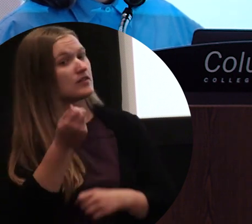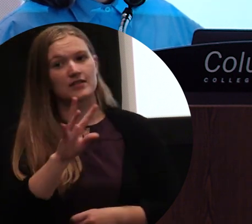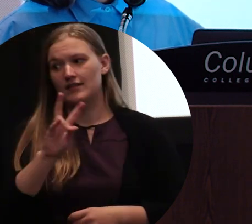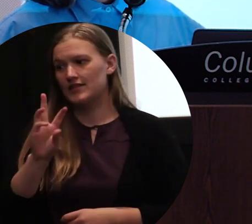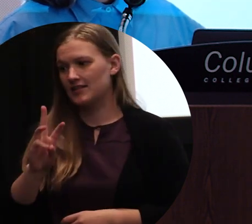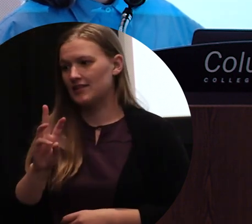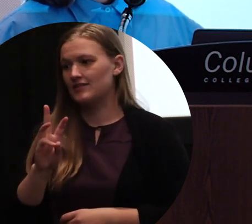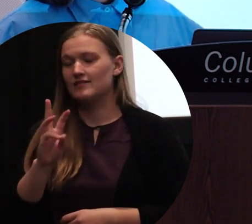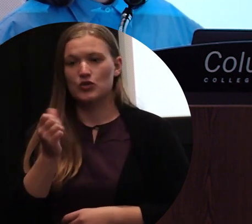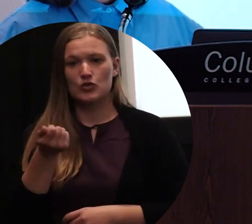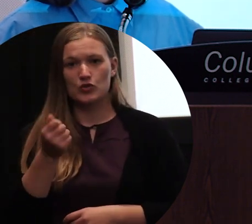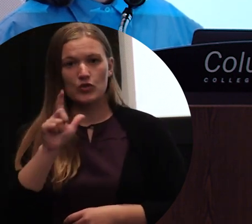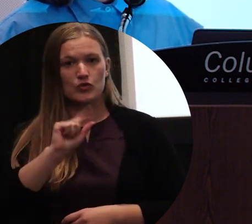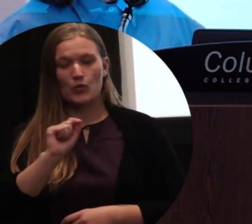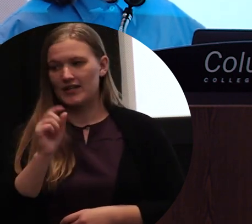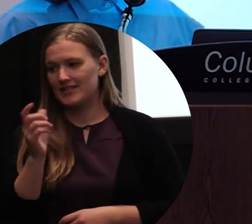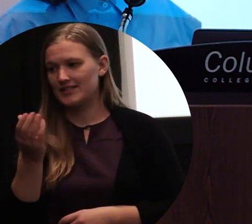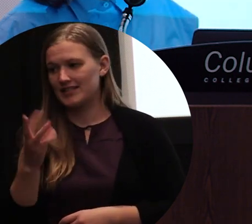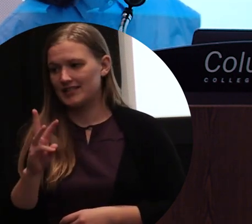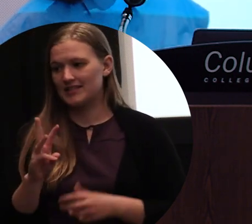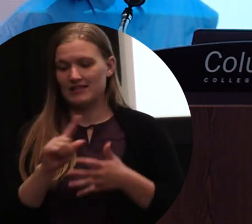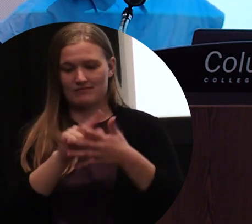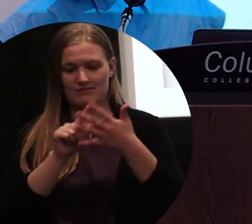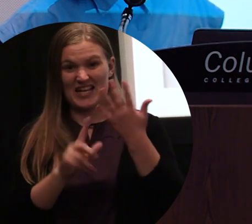2016. Total seven times.